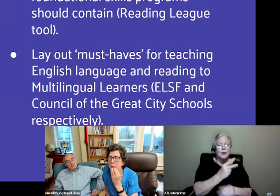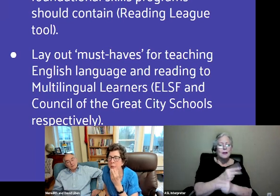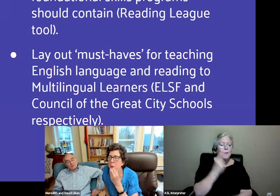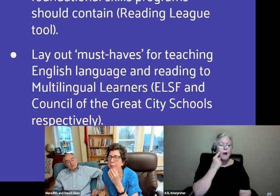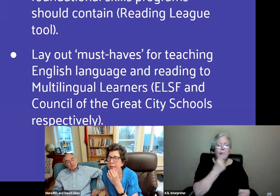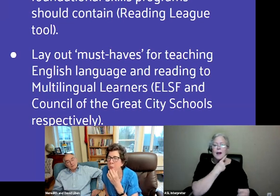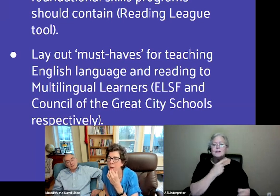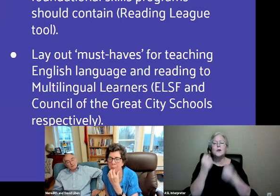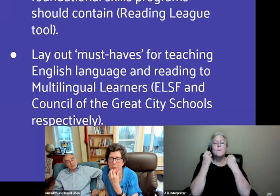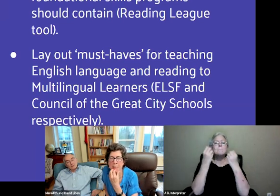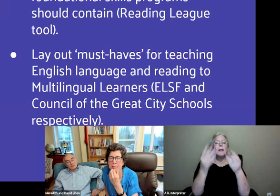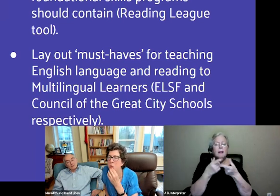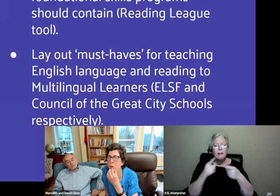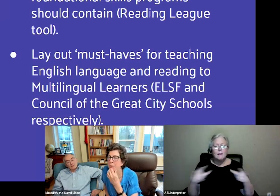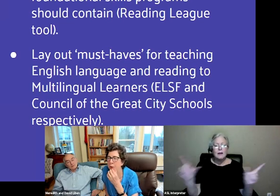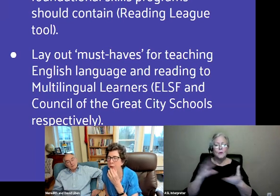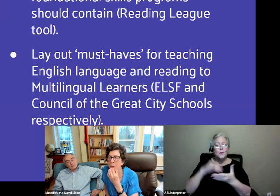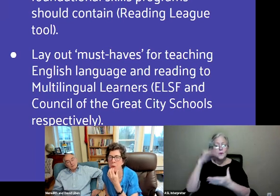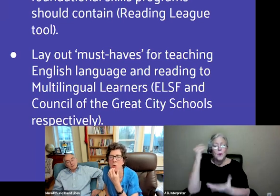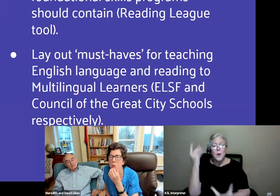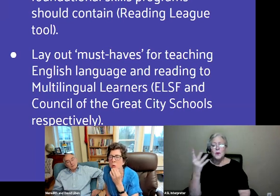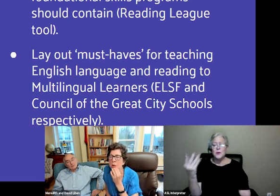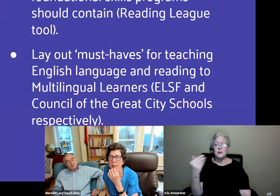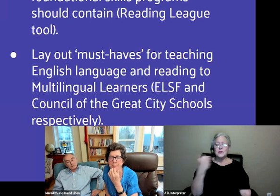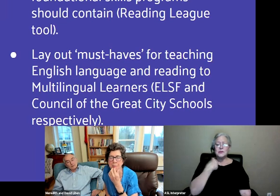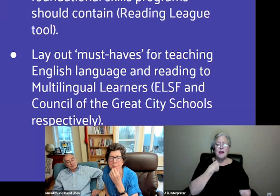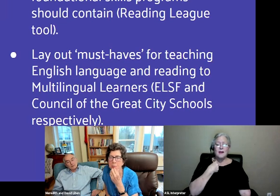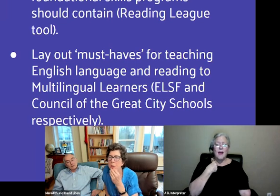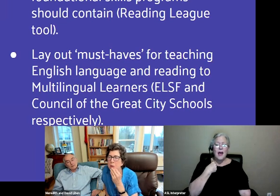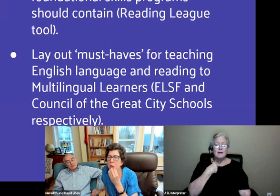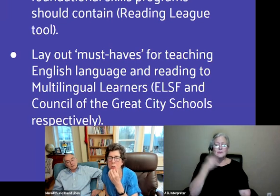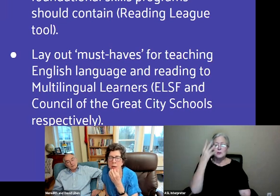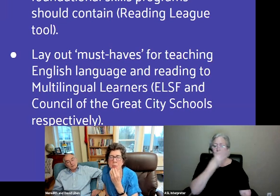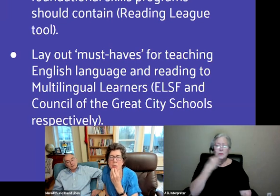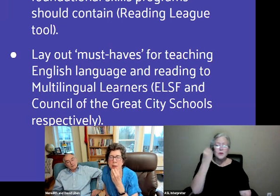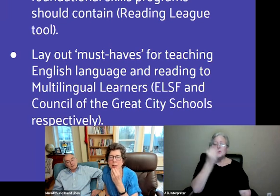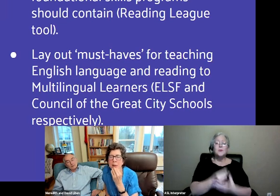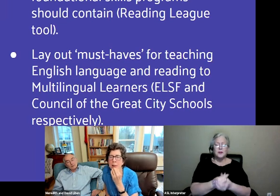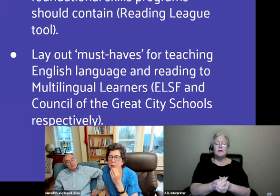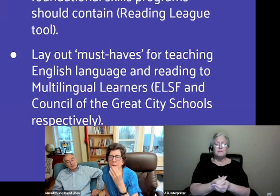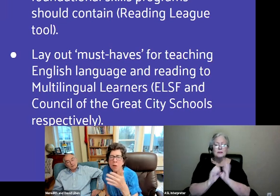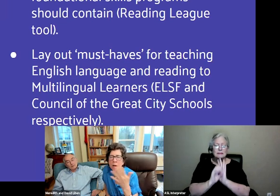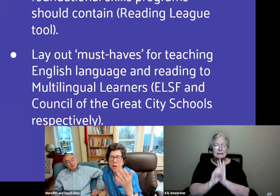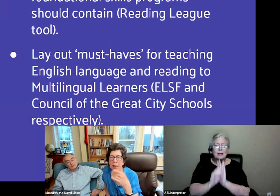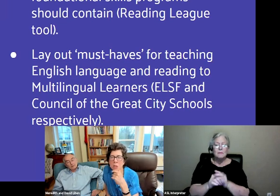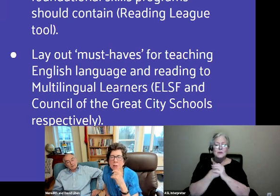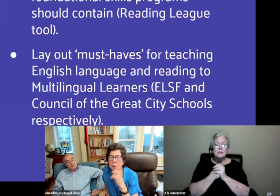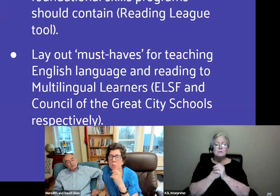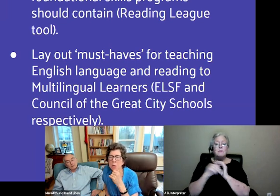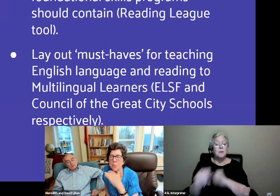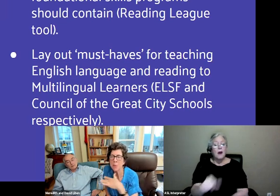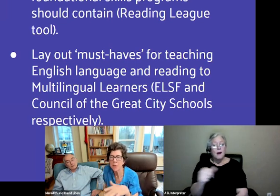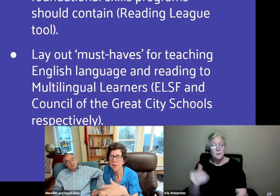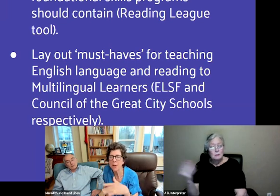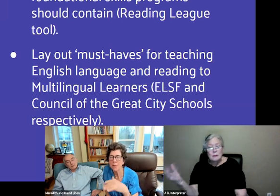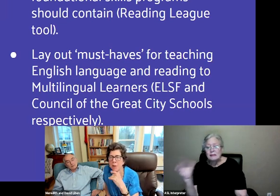recreate where places are doing very thorough or good jobs, and I think the analogy of Ed